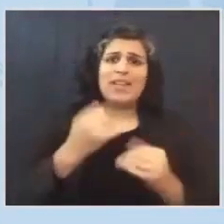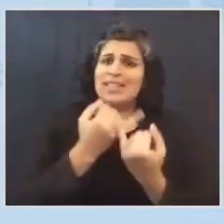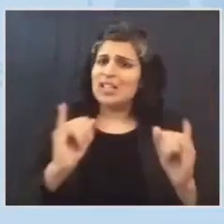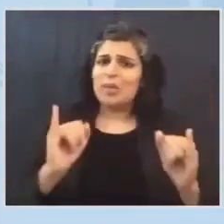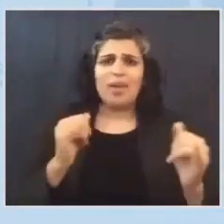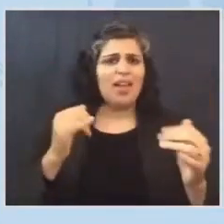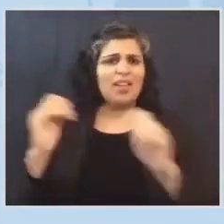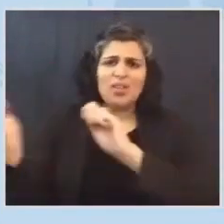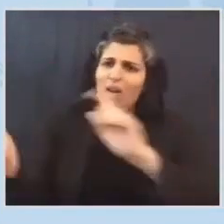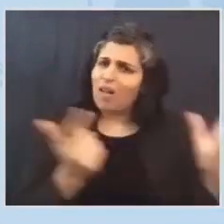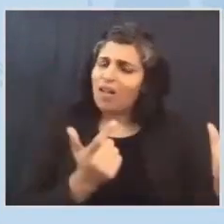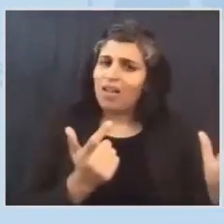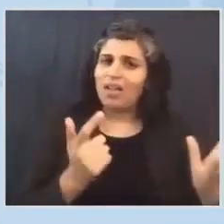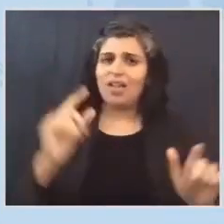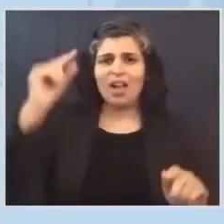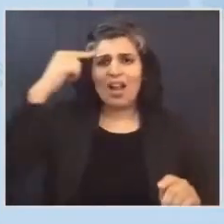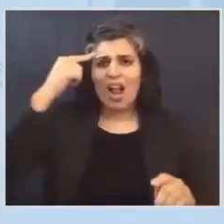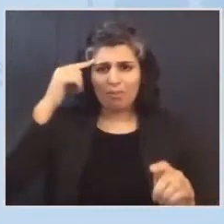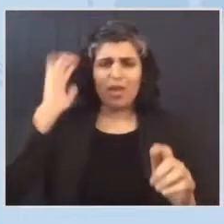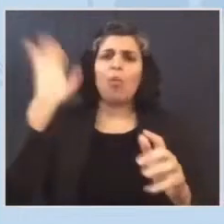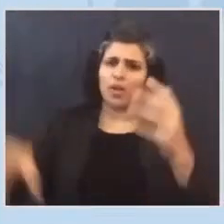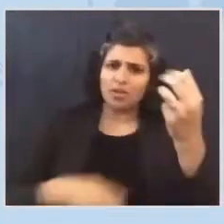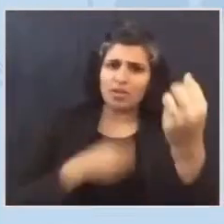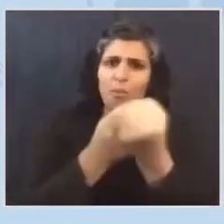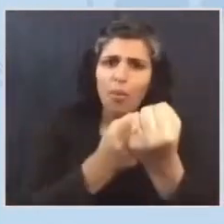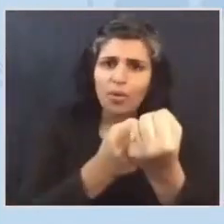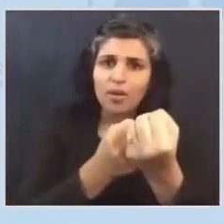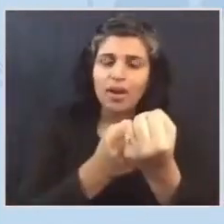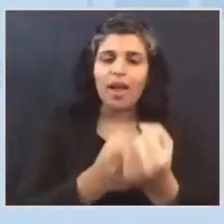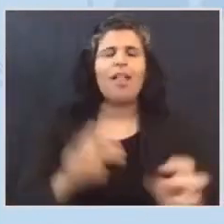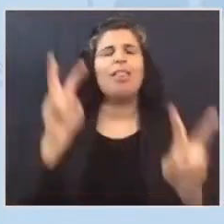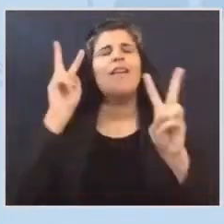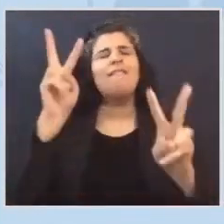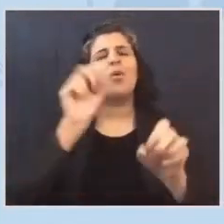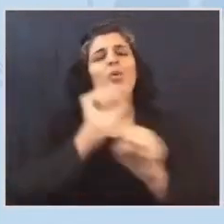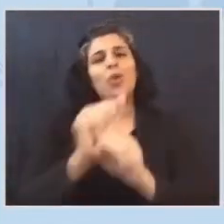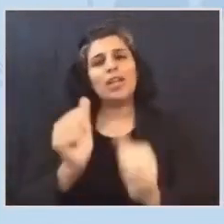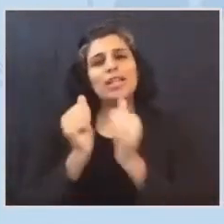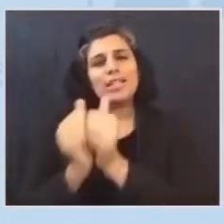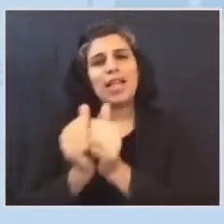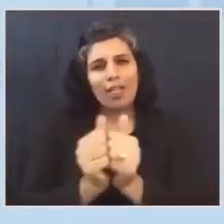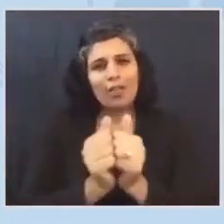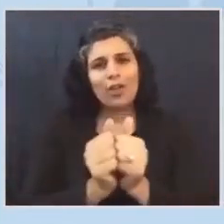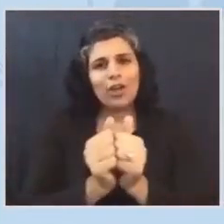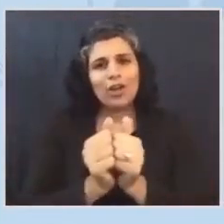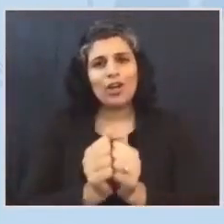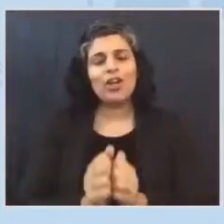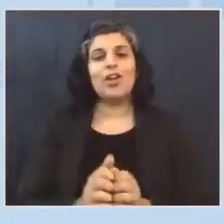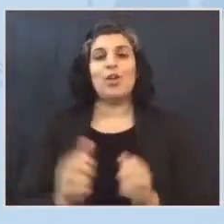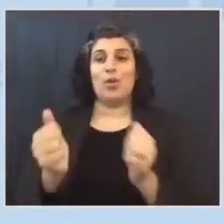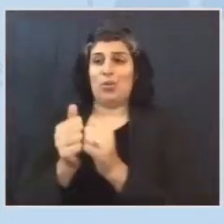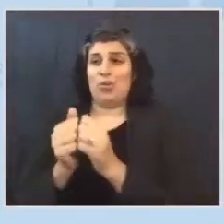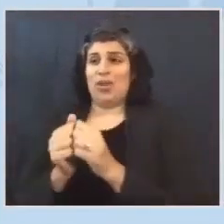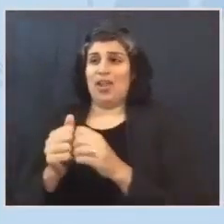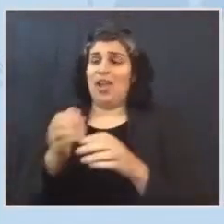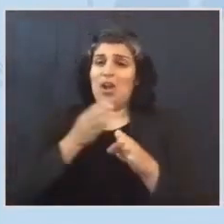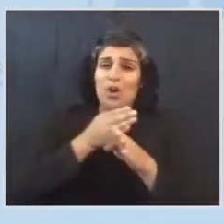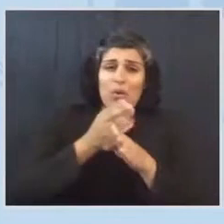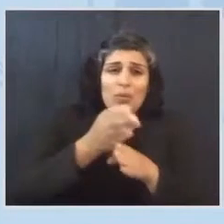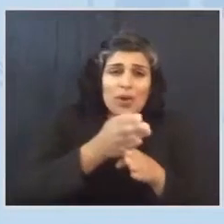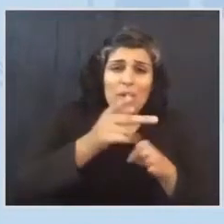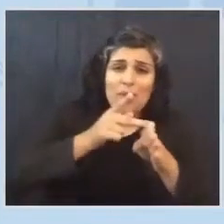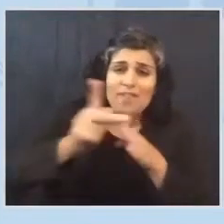government has their back. I look forward to working together alongside the dedicated career professionals of the OMB